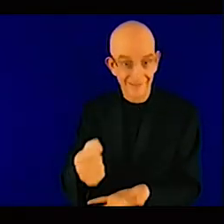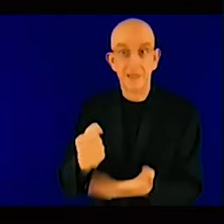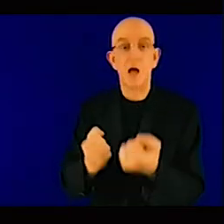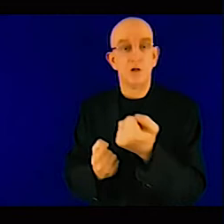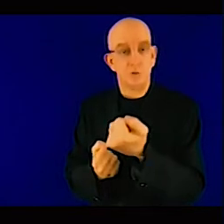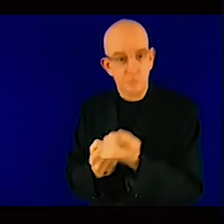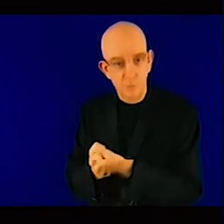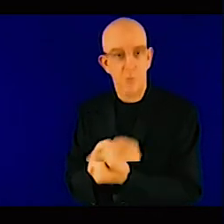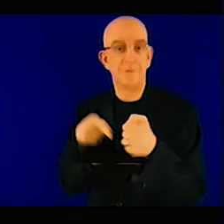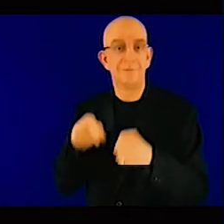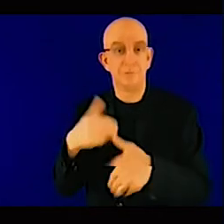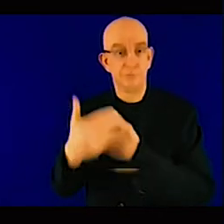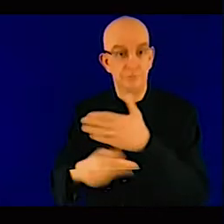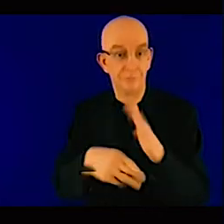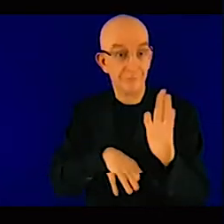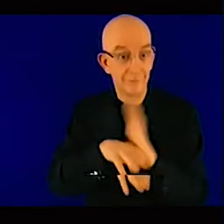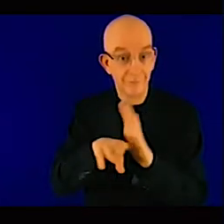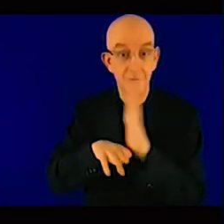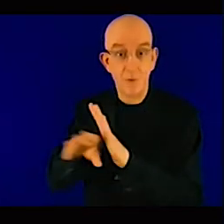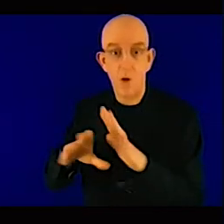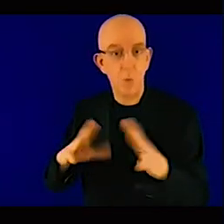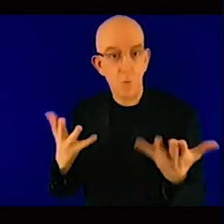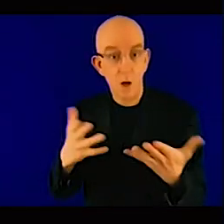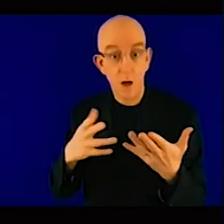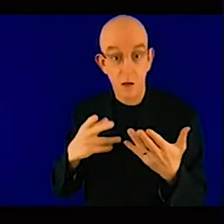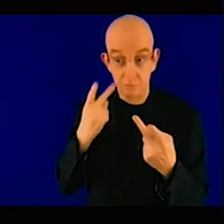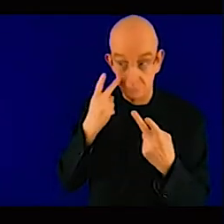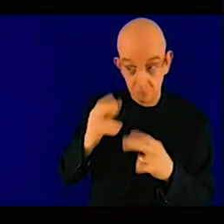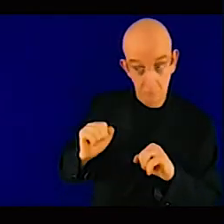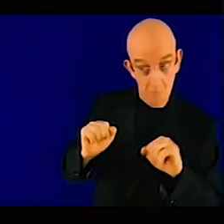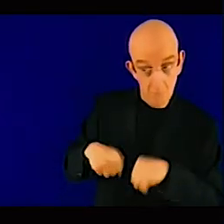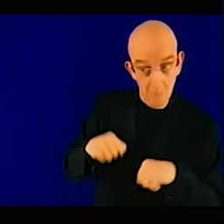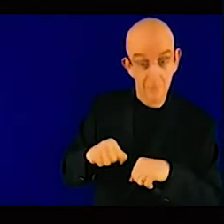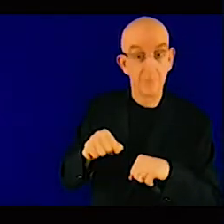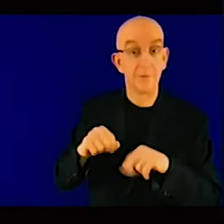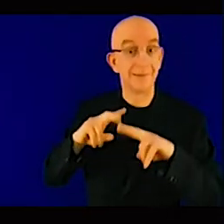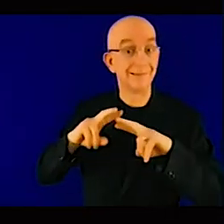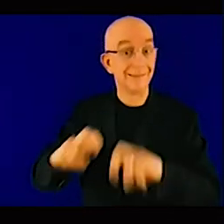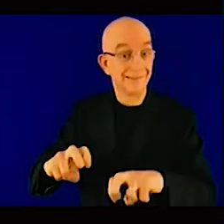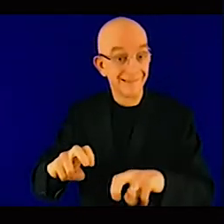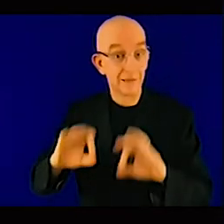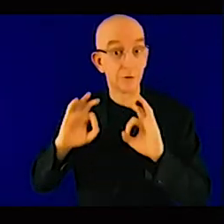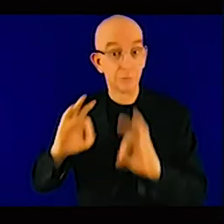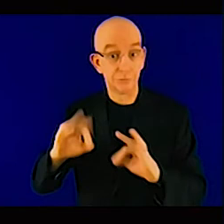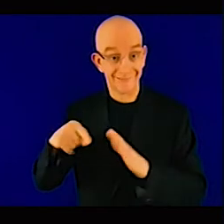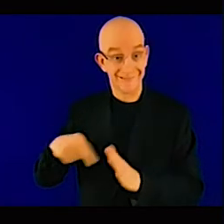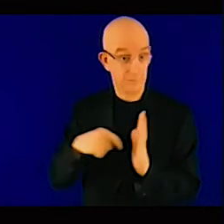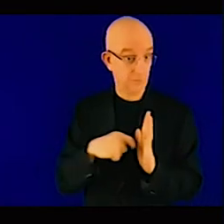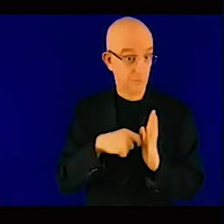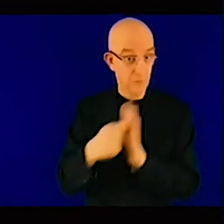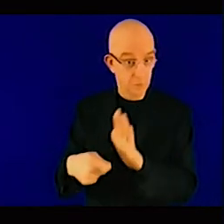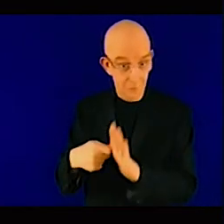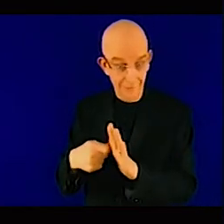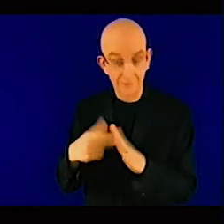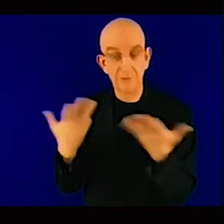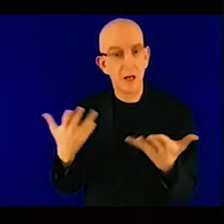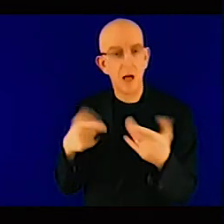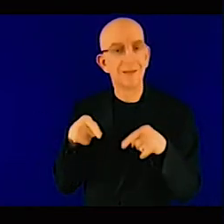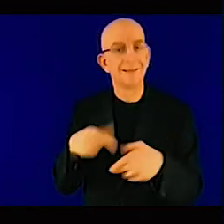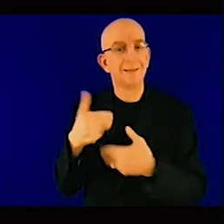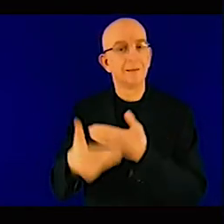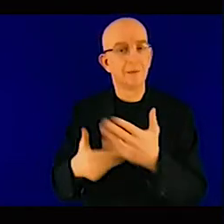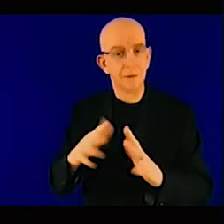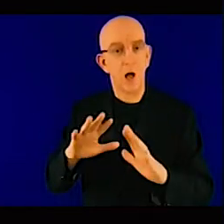using this special fund. That will be made mostly in grant and then concessional